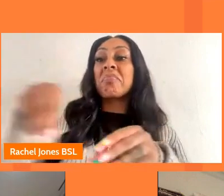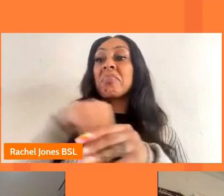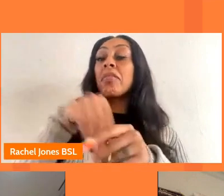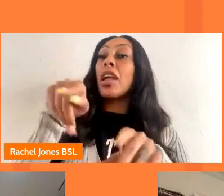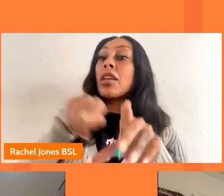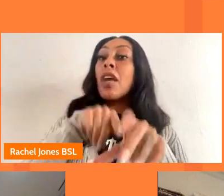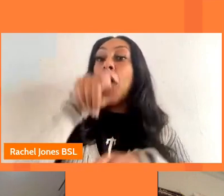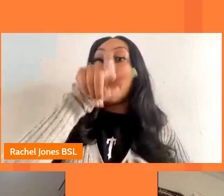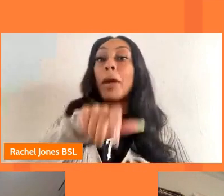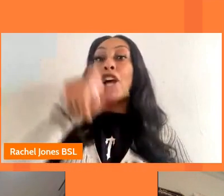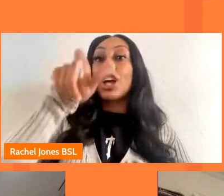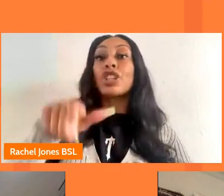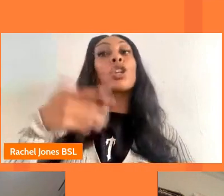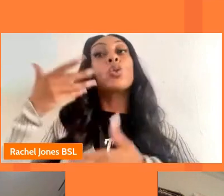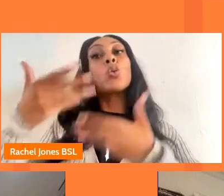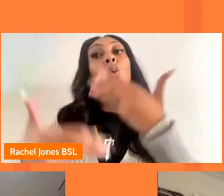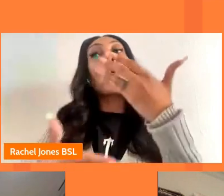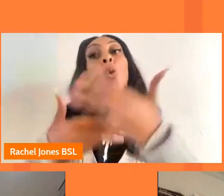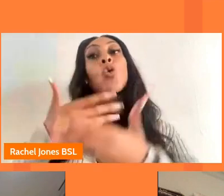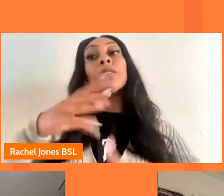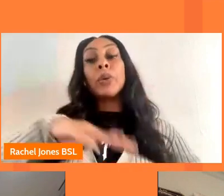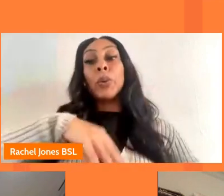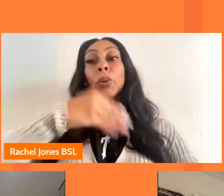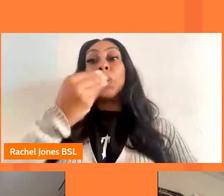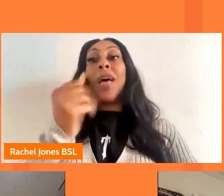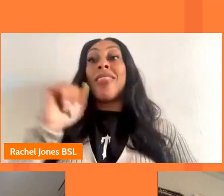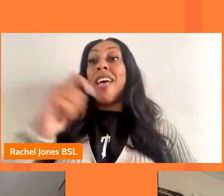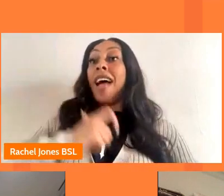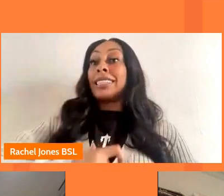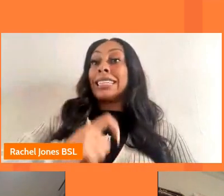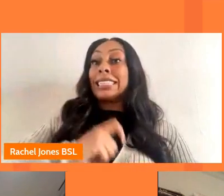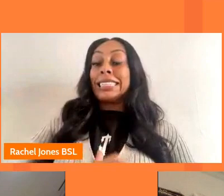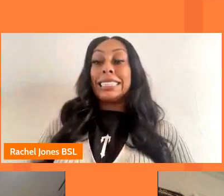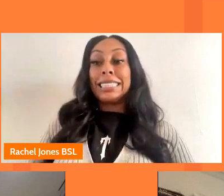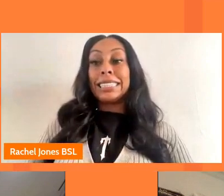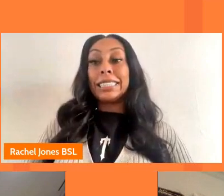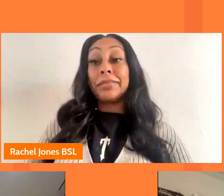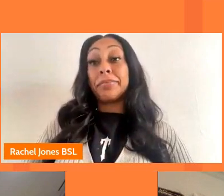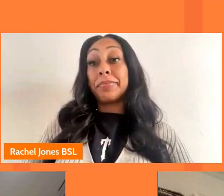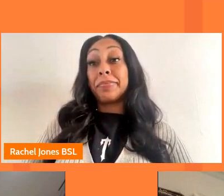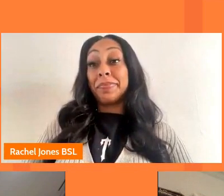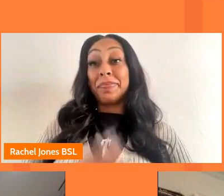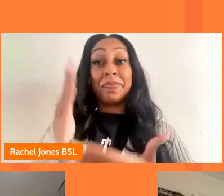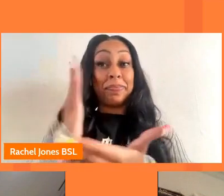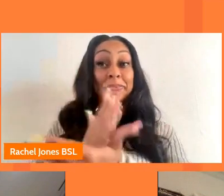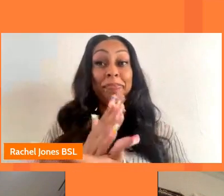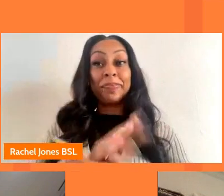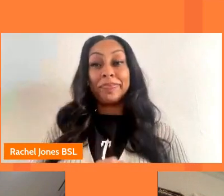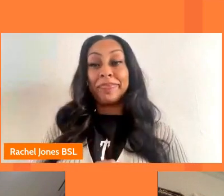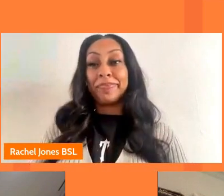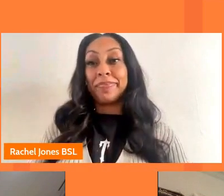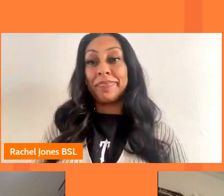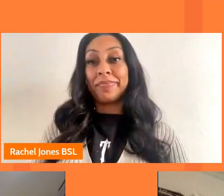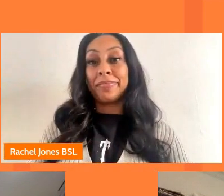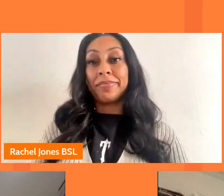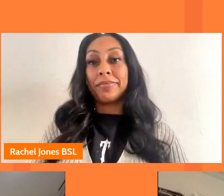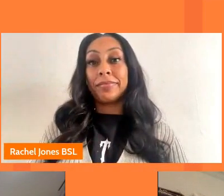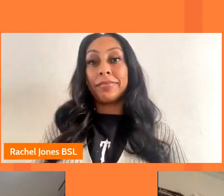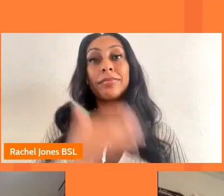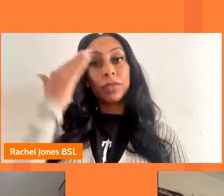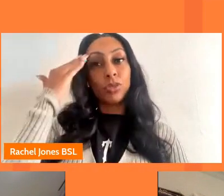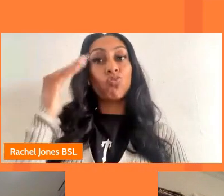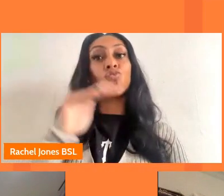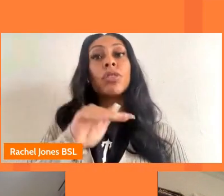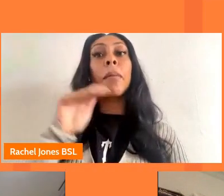their own sense of identity as well so i think it's hugely hugely important absolutely and i'm just going to remind everybody our